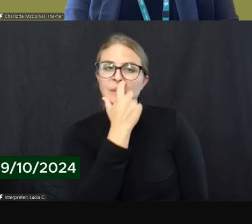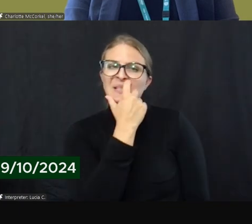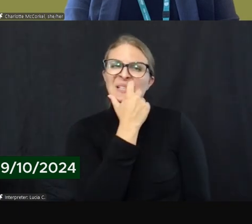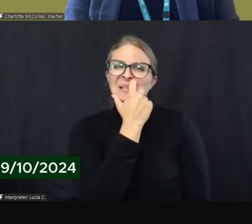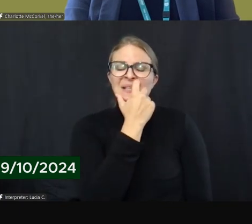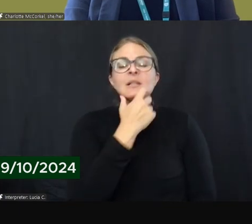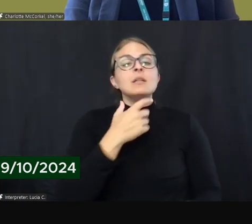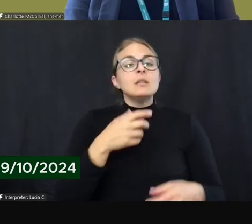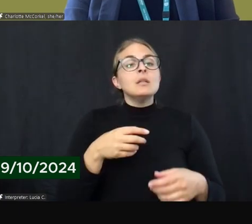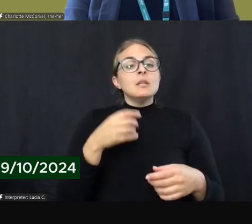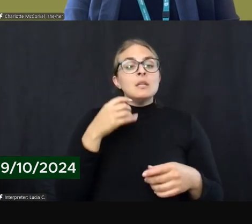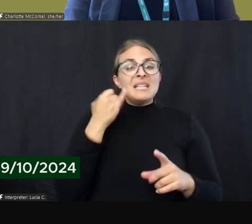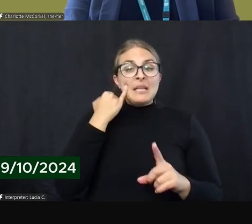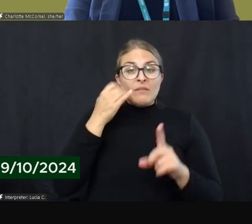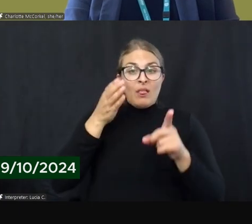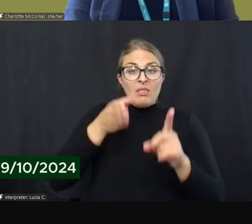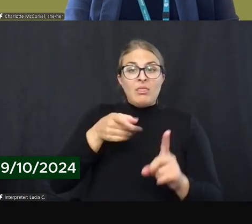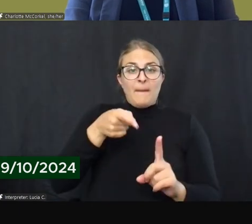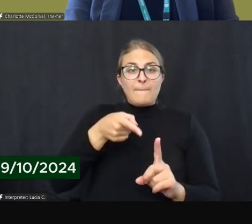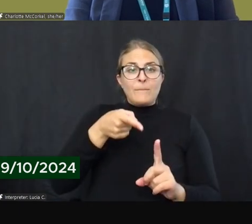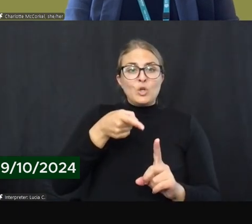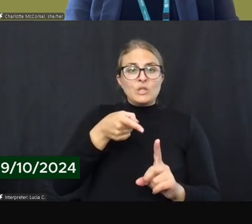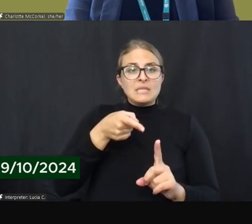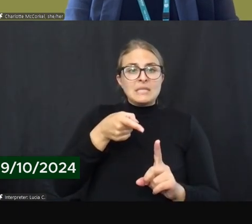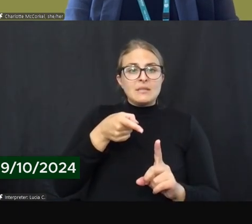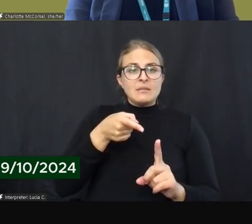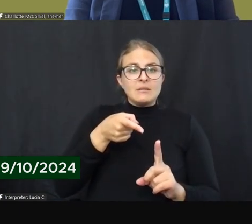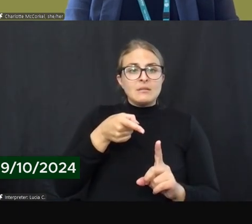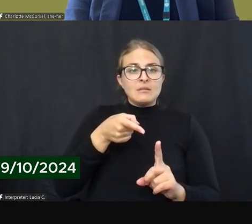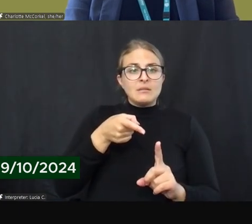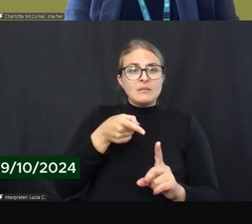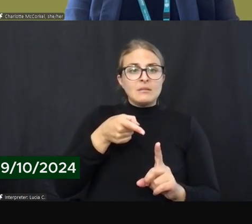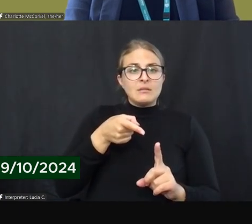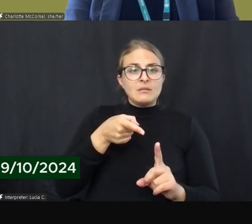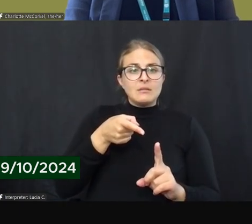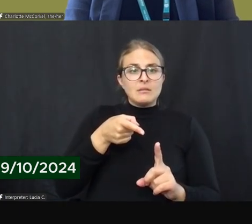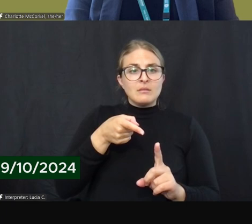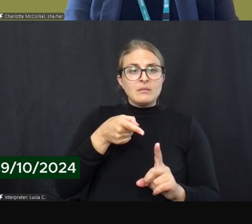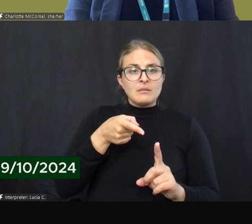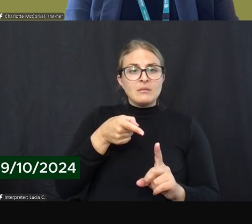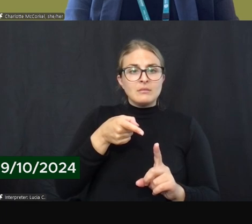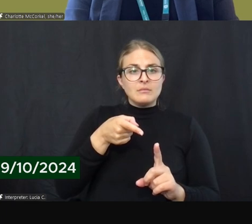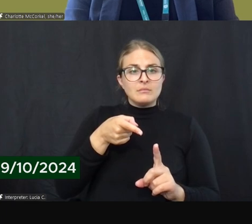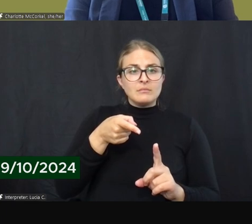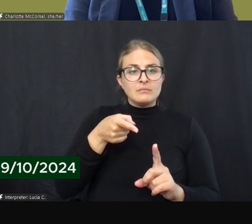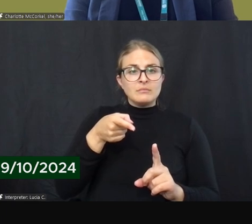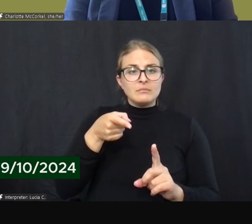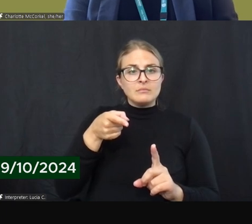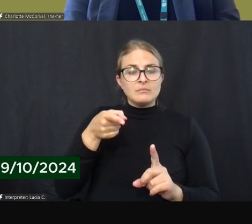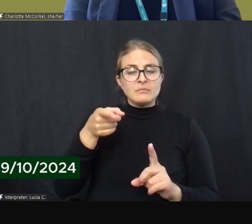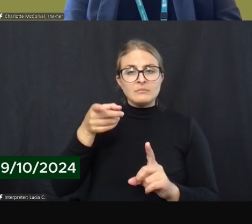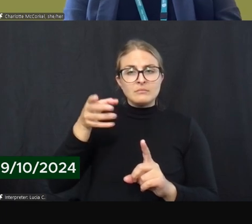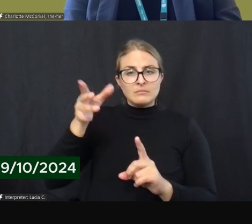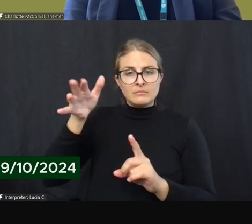If someone is trespassed from UVM Medical Center properties, could they be served by your program?